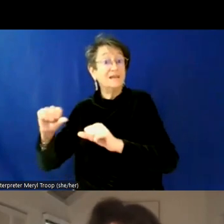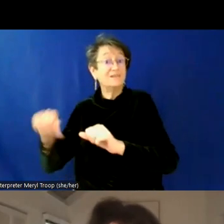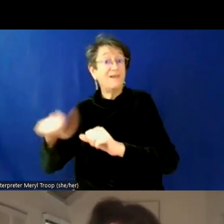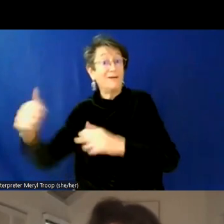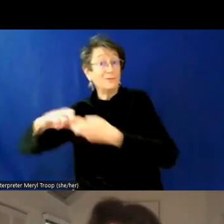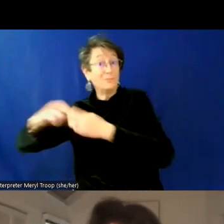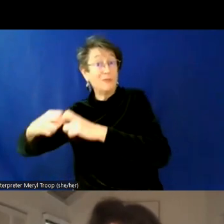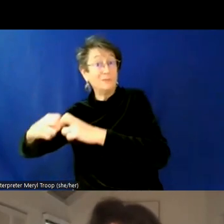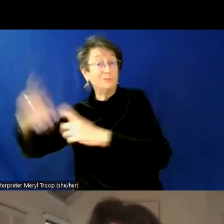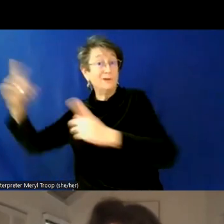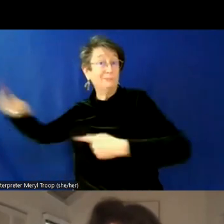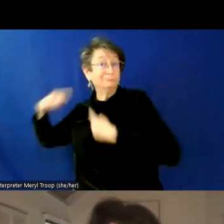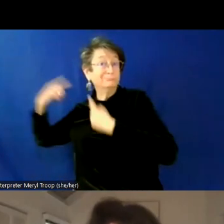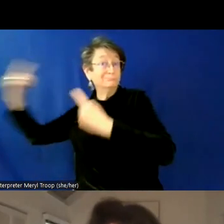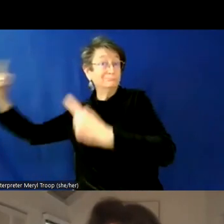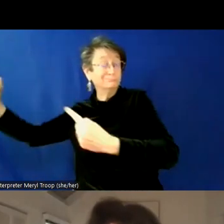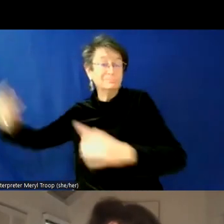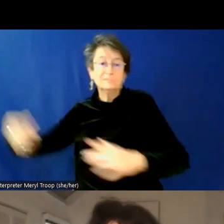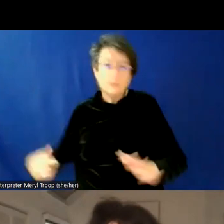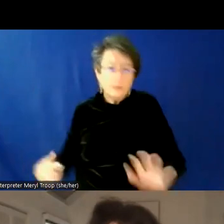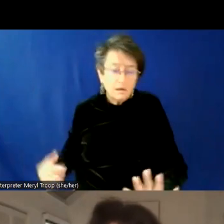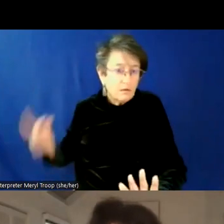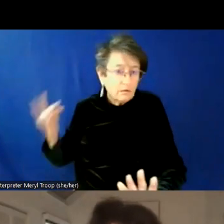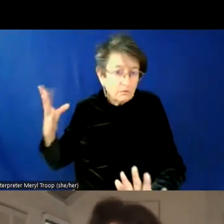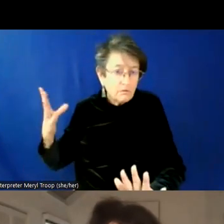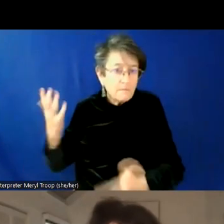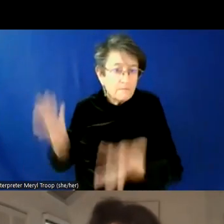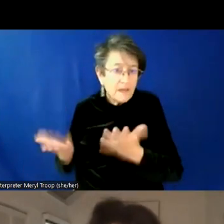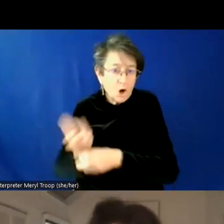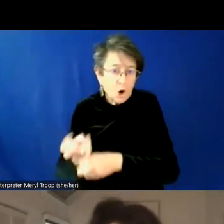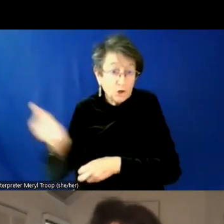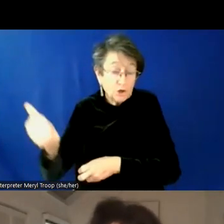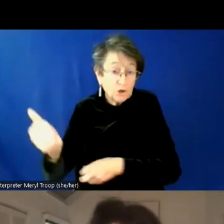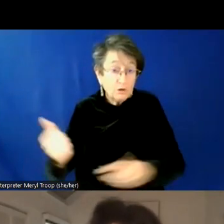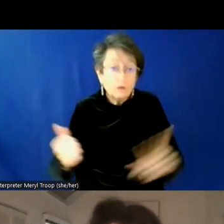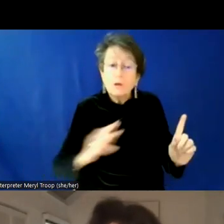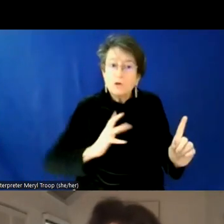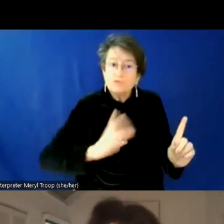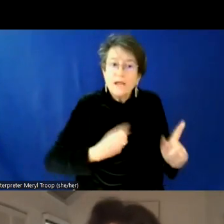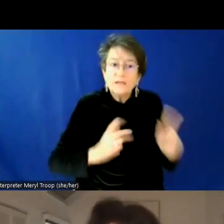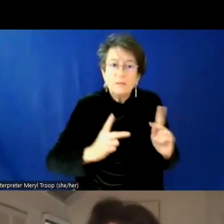because most people didn't know trans people existed until recently, though we certainly always have. Um,